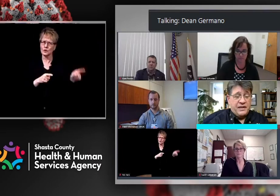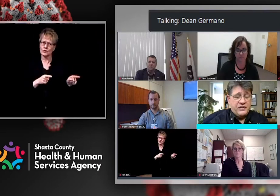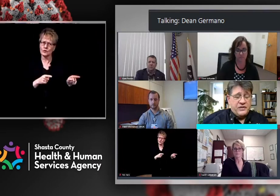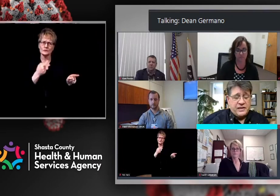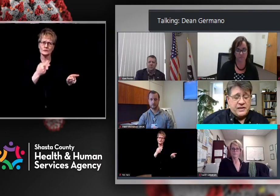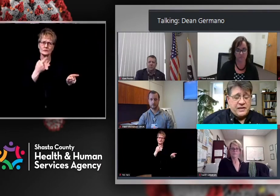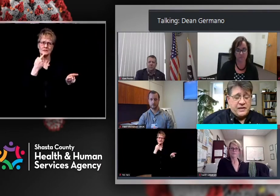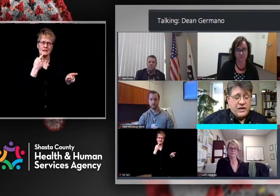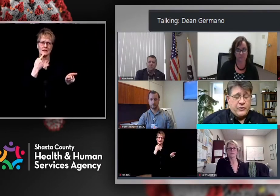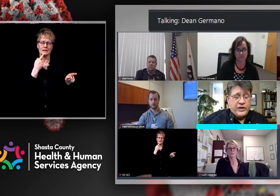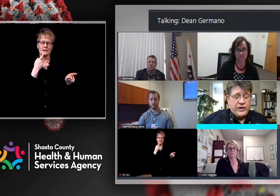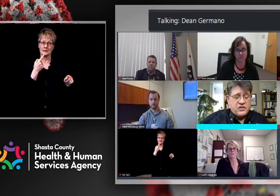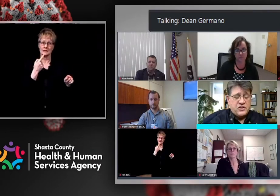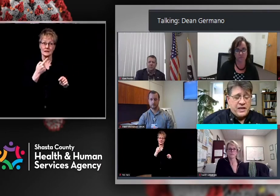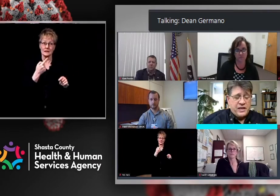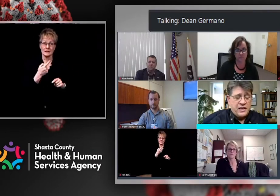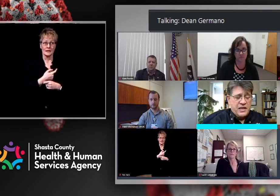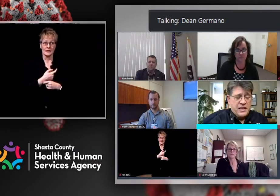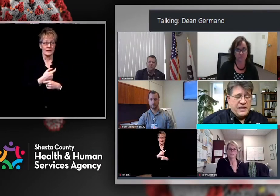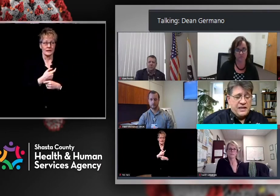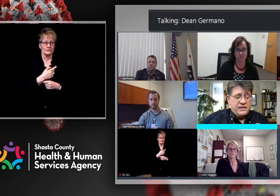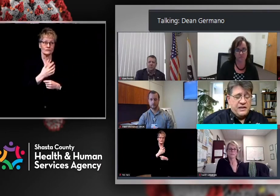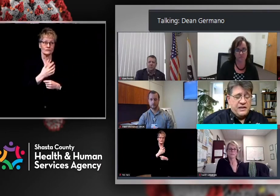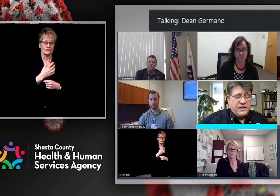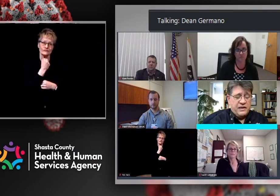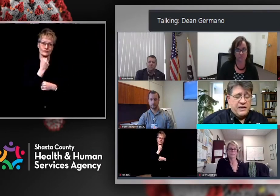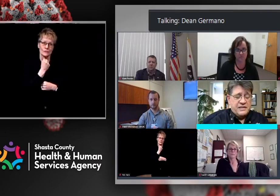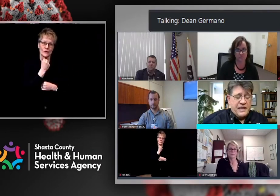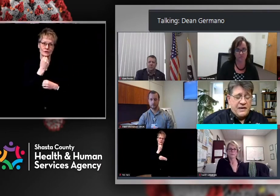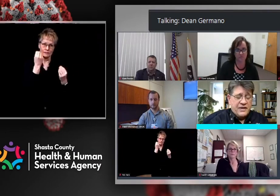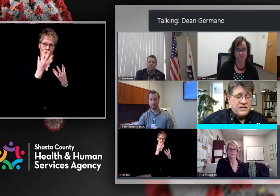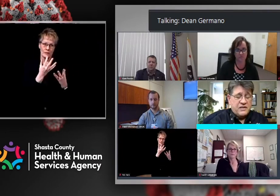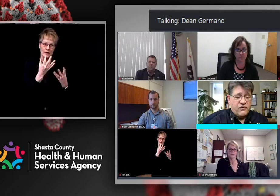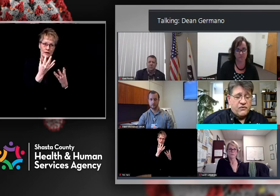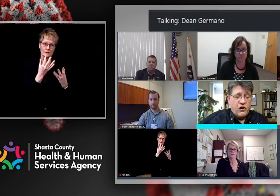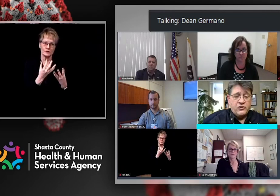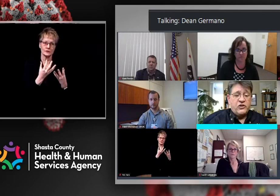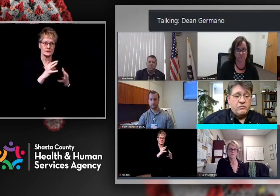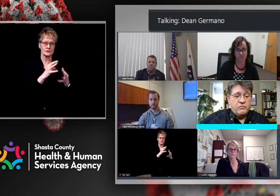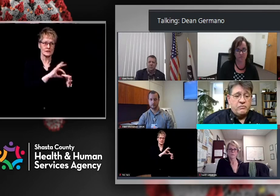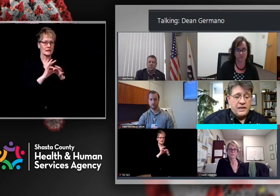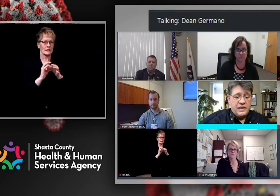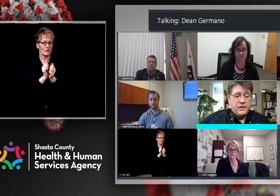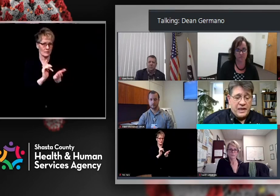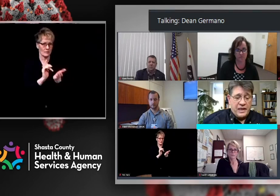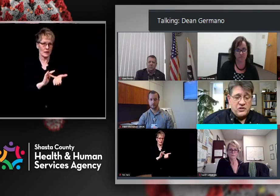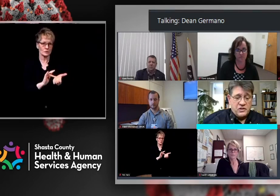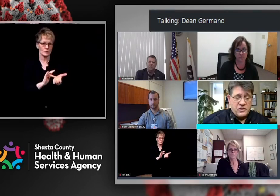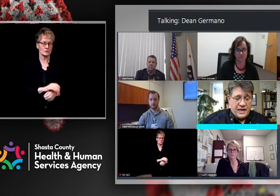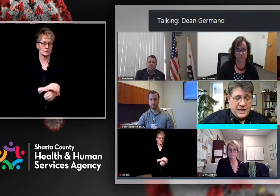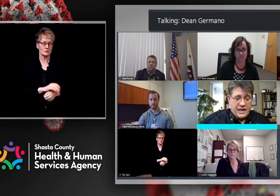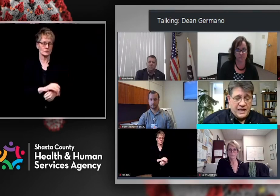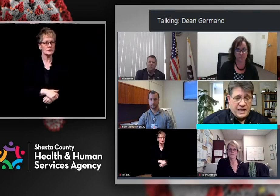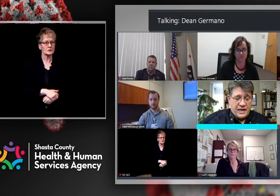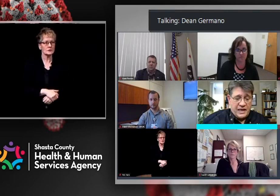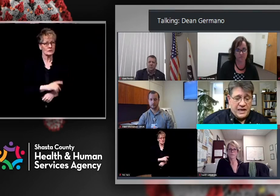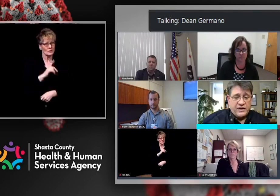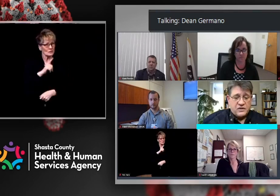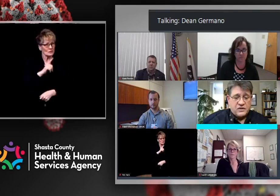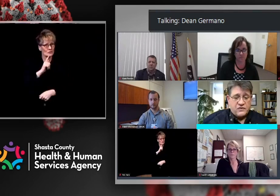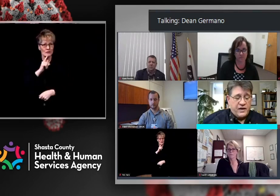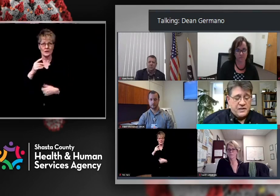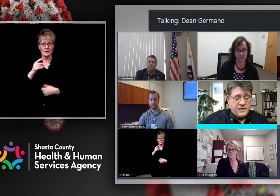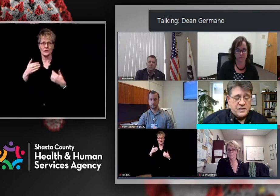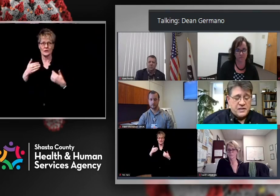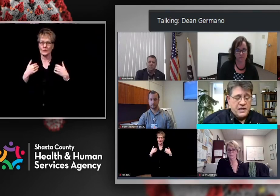near and dear to us in the primary care space, that there is evidence of long-term implications of getting the virus